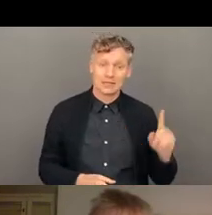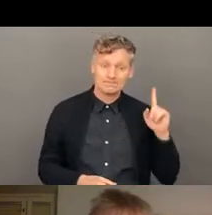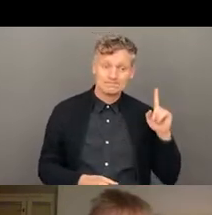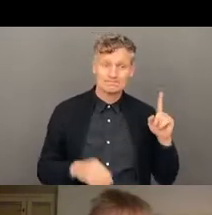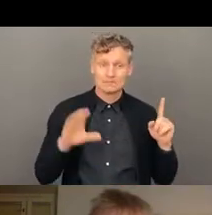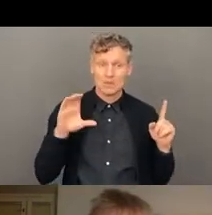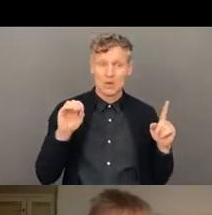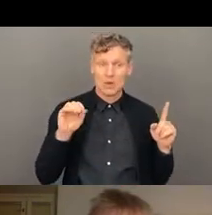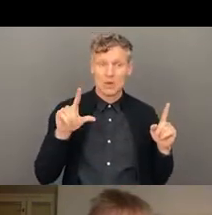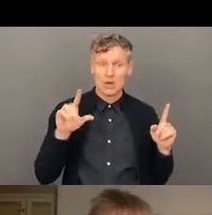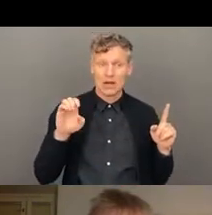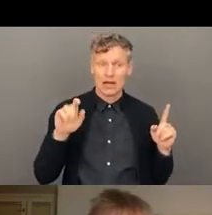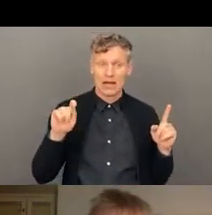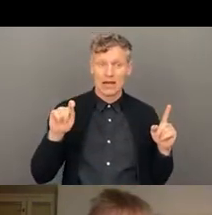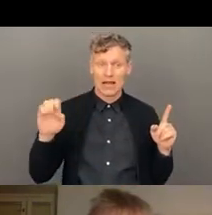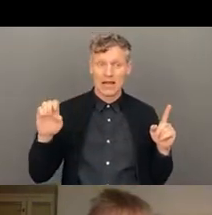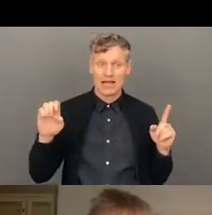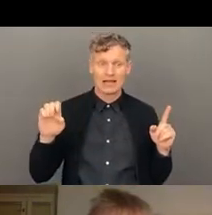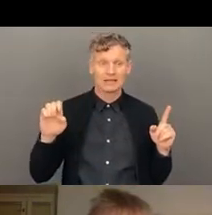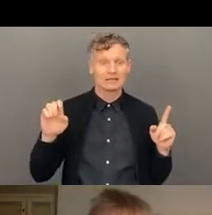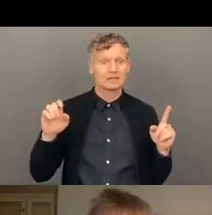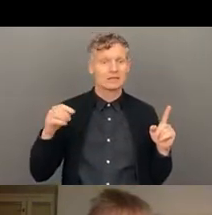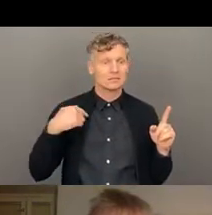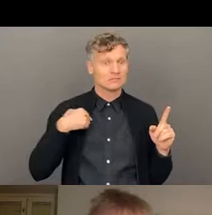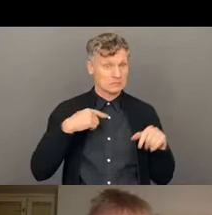have we long left? Because I just want to send a note to the other rooms.